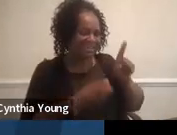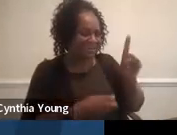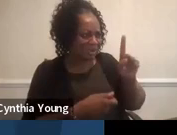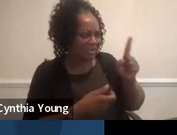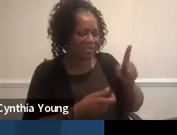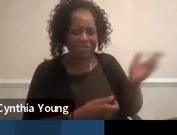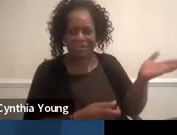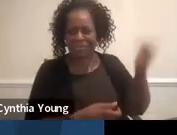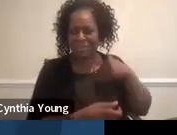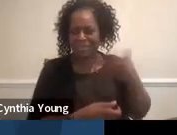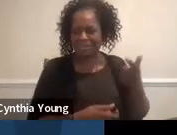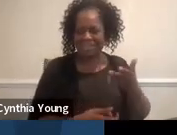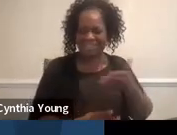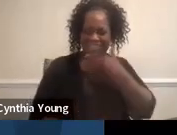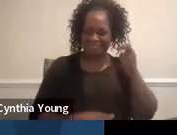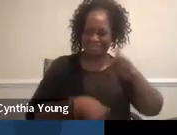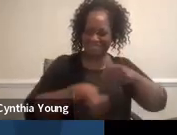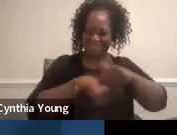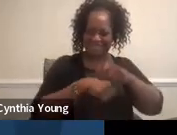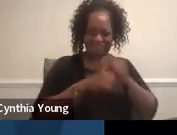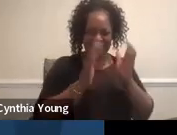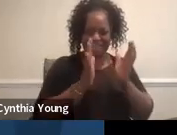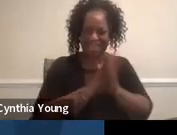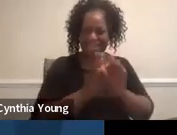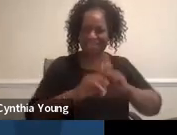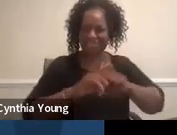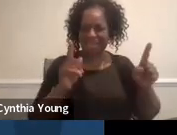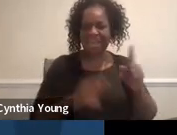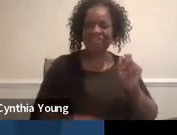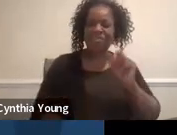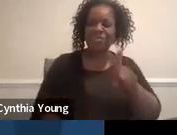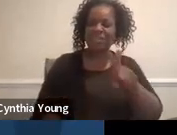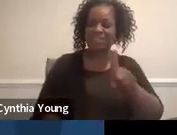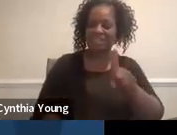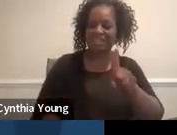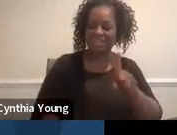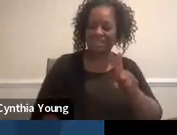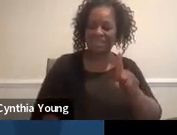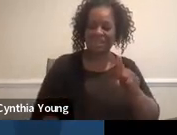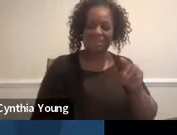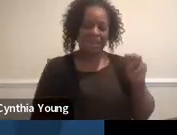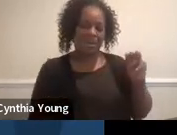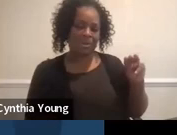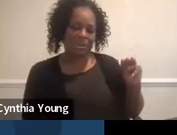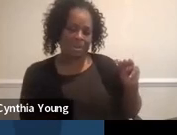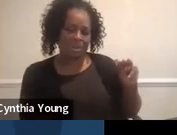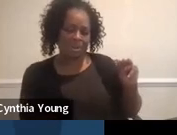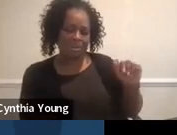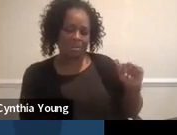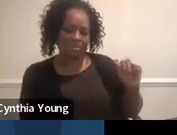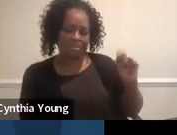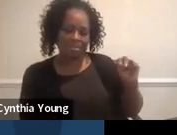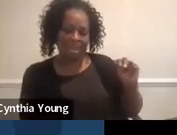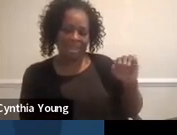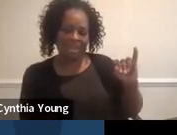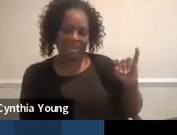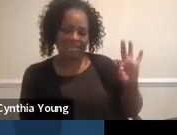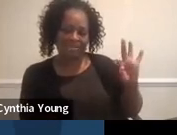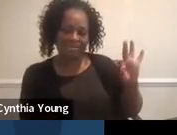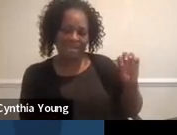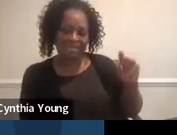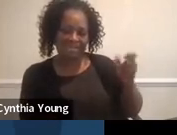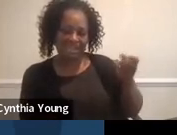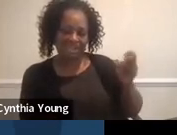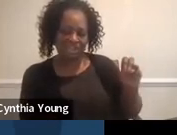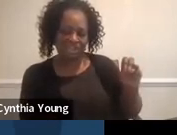I'm not sure if this is the best time to ask, but I had a question about manifestation determination. Yeah. Um,